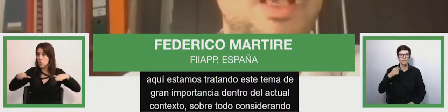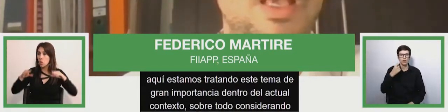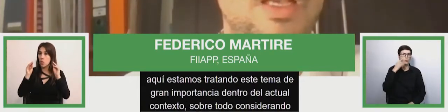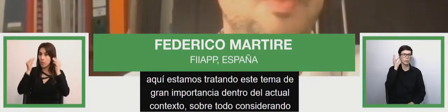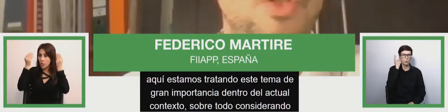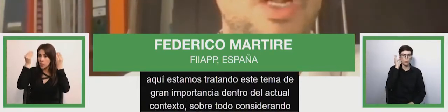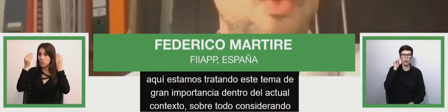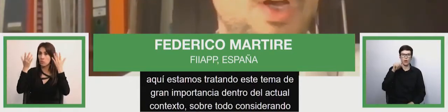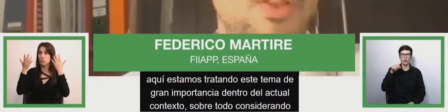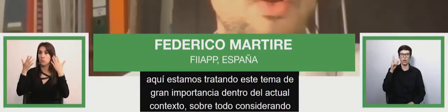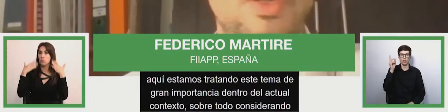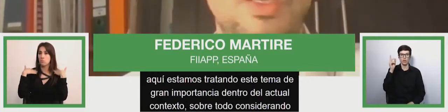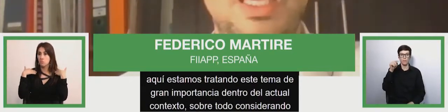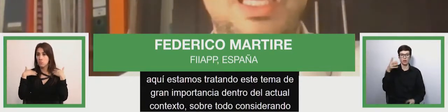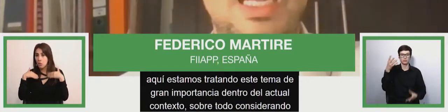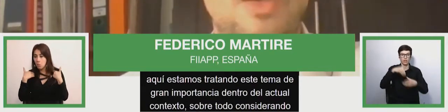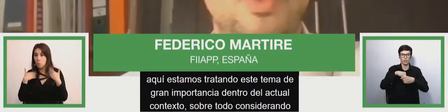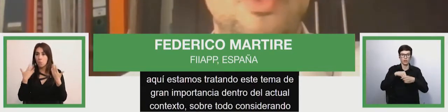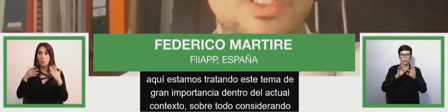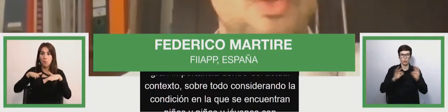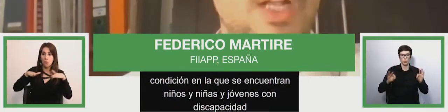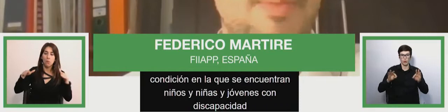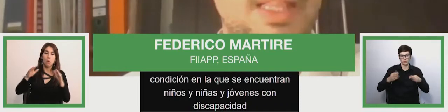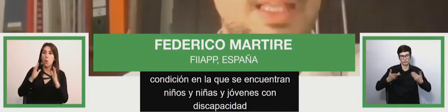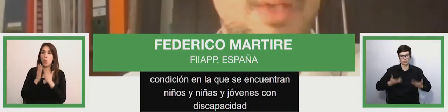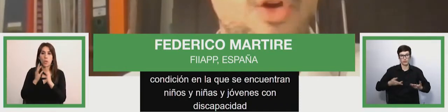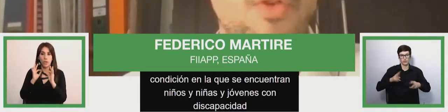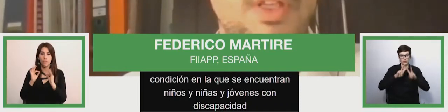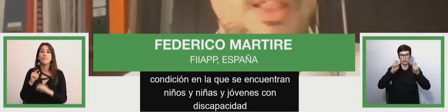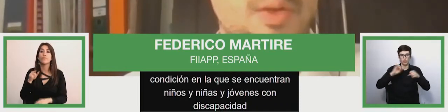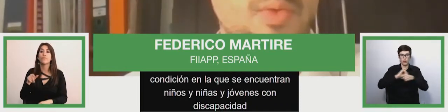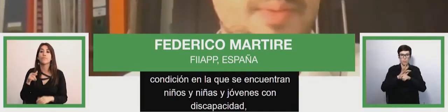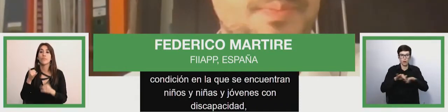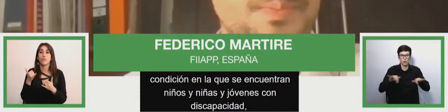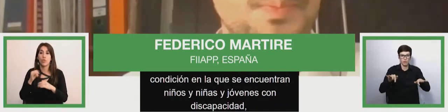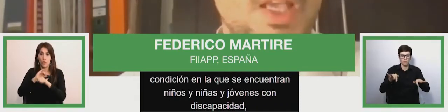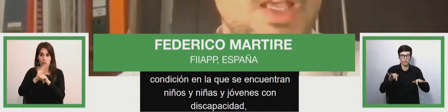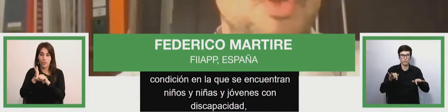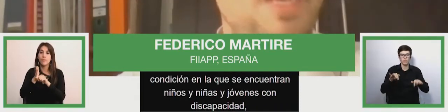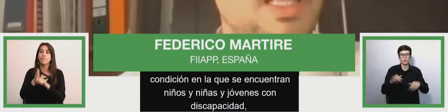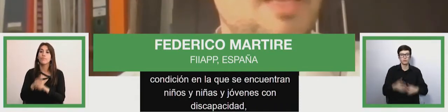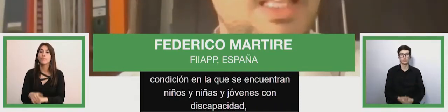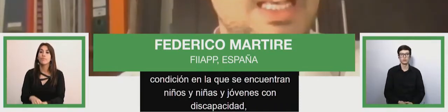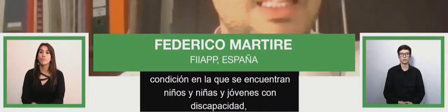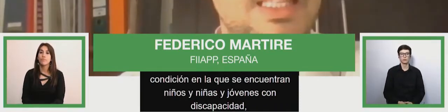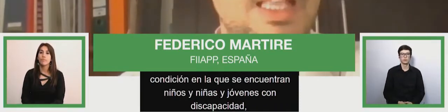abilities that we have given the pandemic. Also, to debate these issues